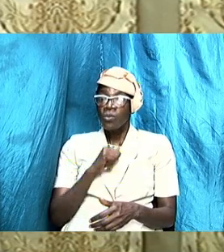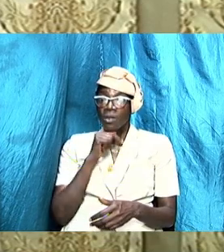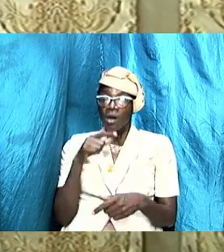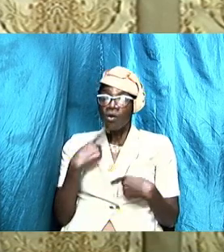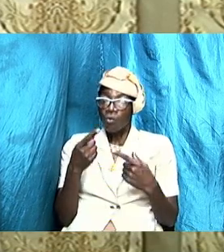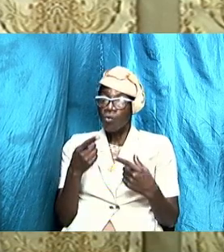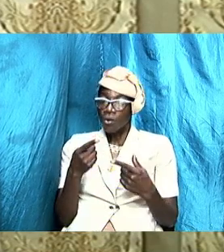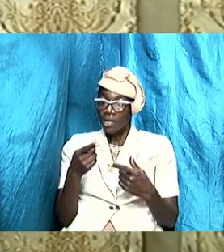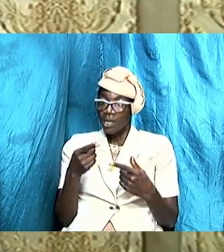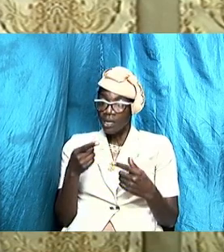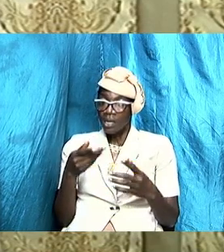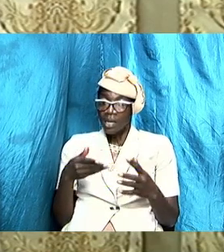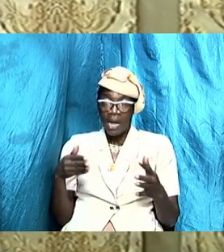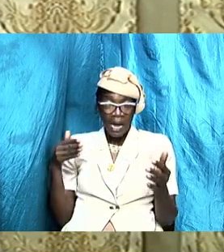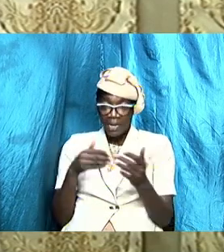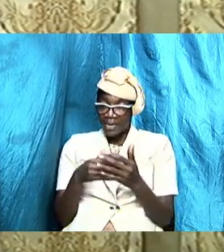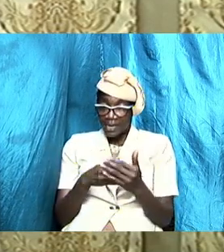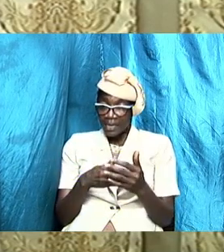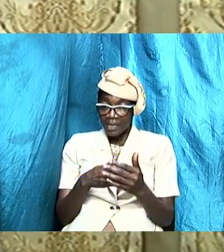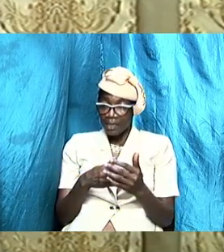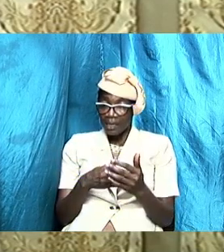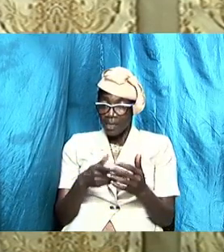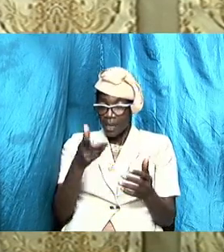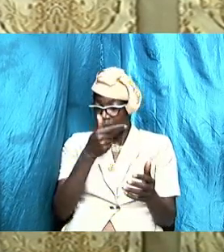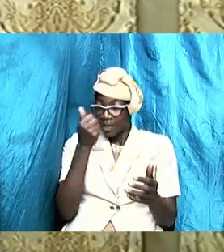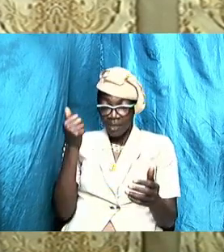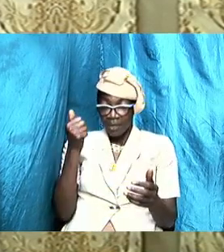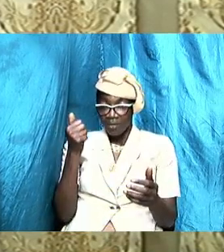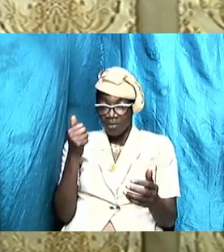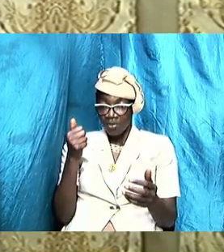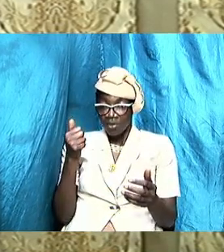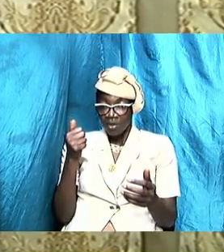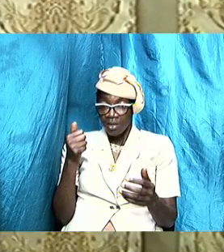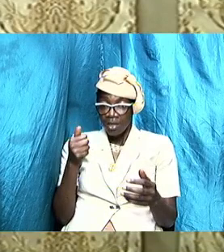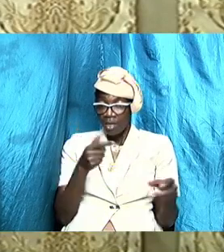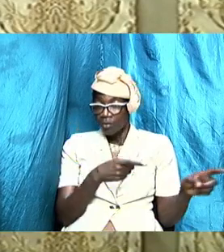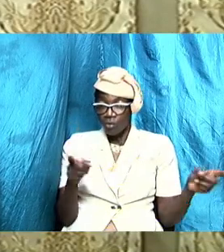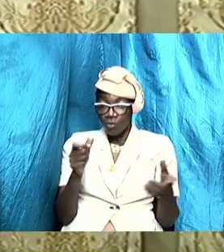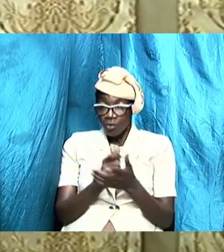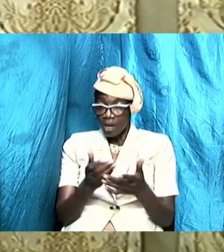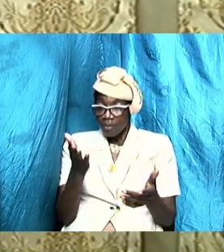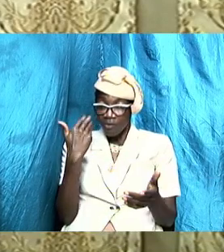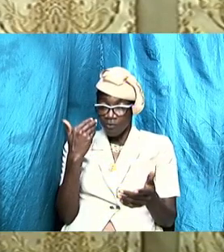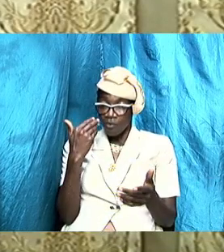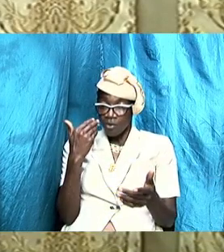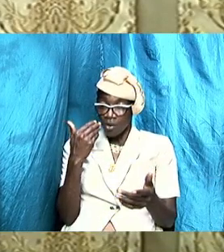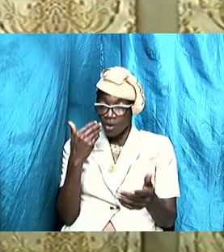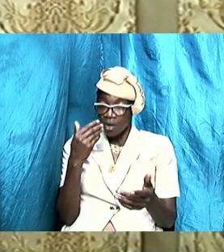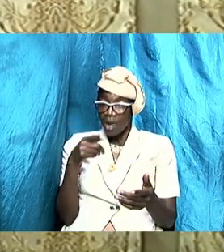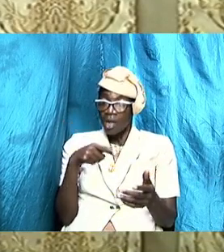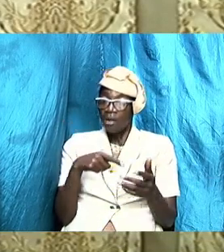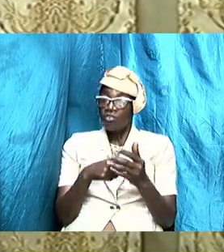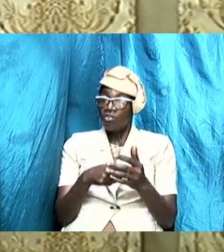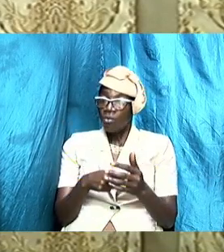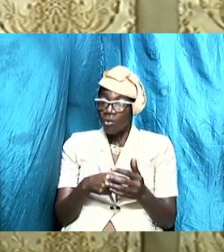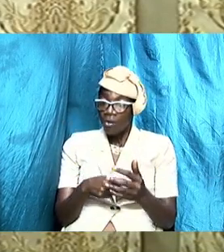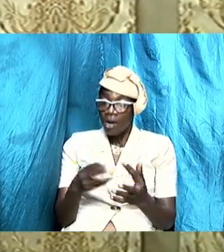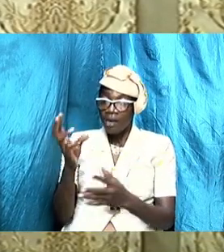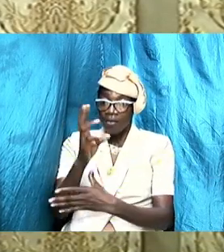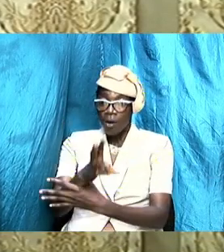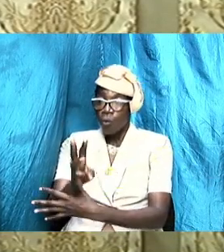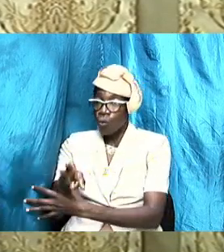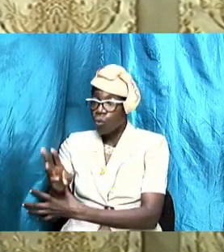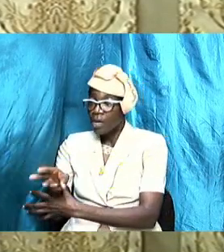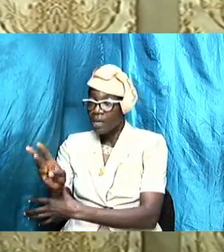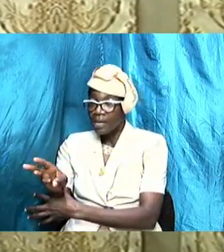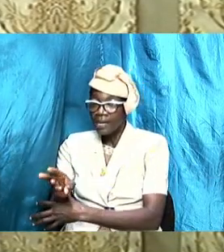Malachi that he was there as a weakness and it shows you why he was there because he was ensuring that